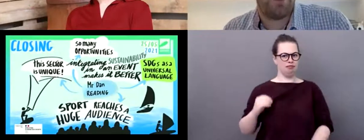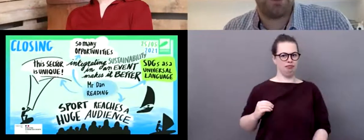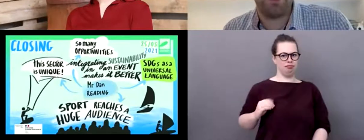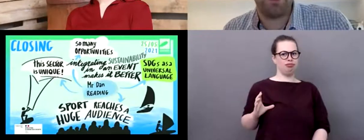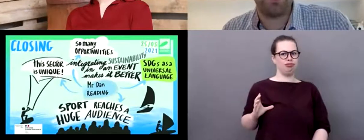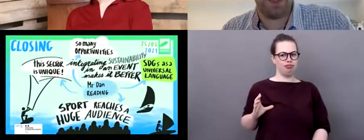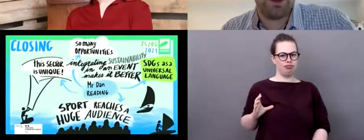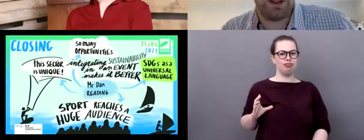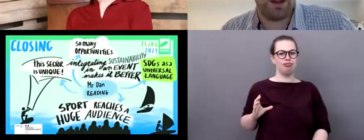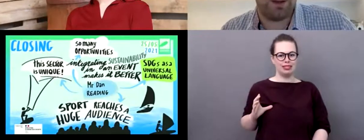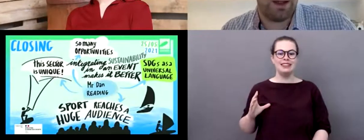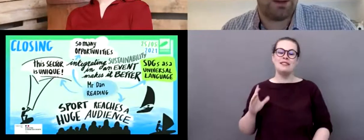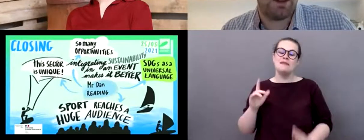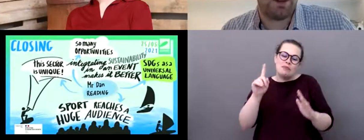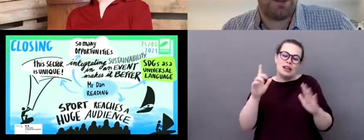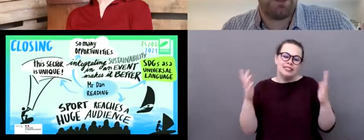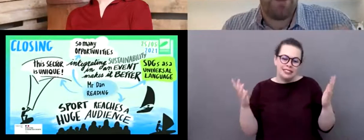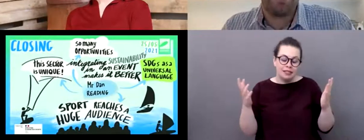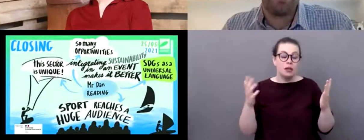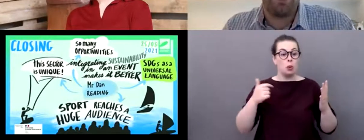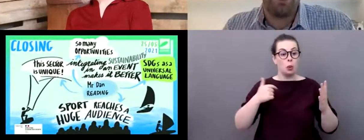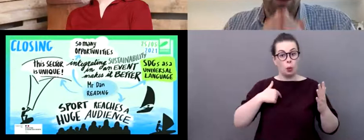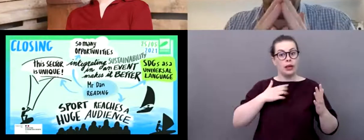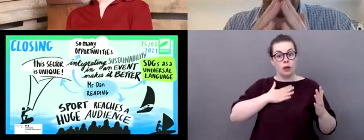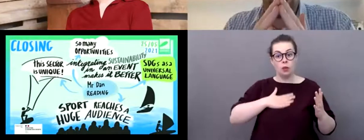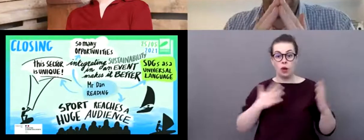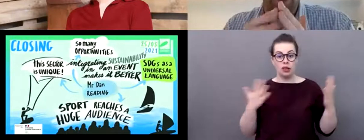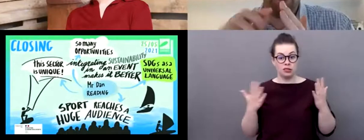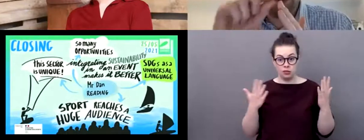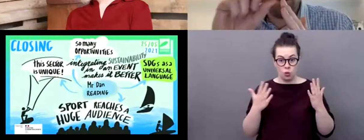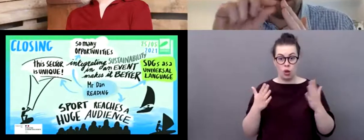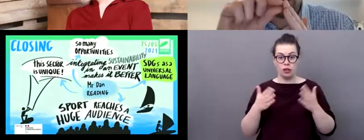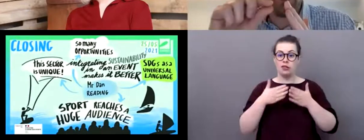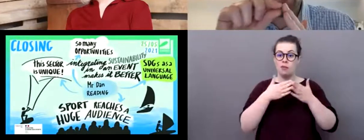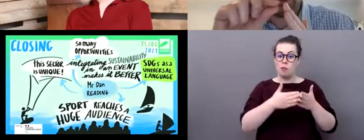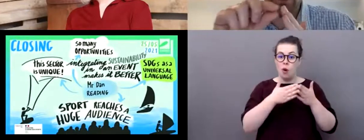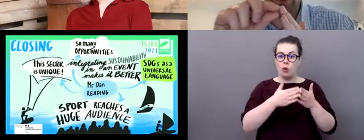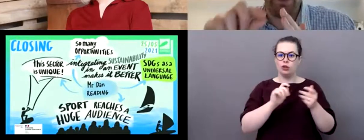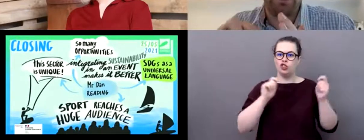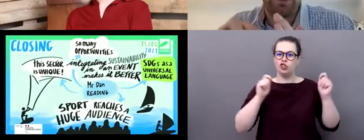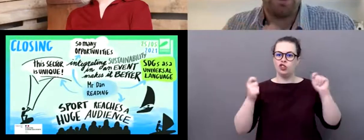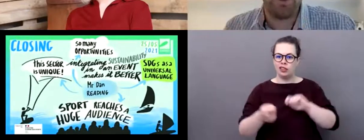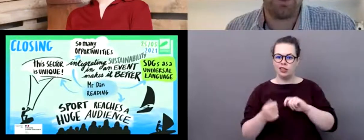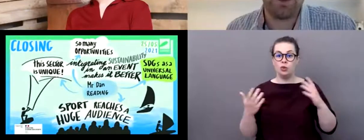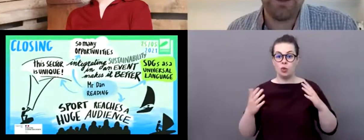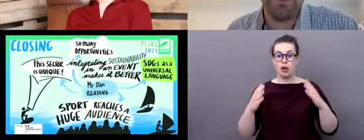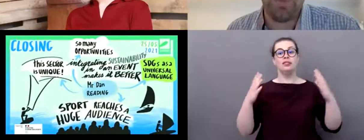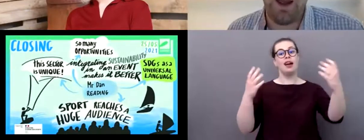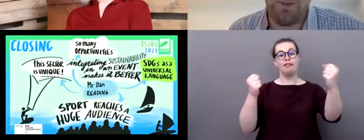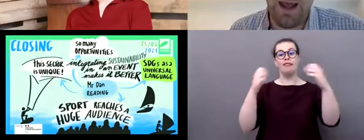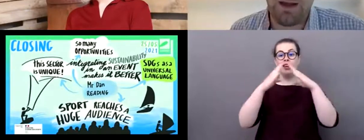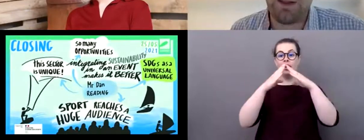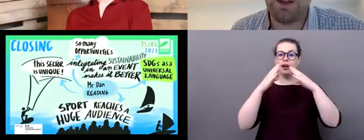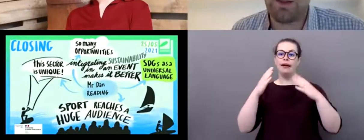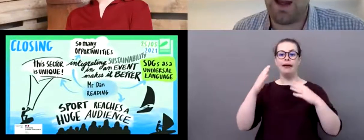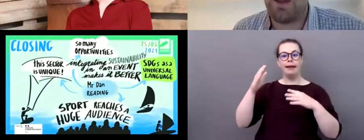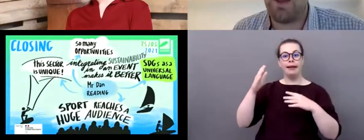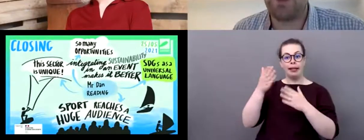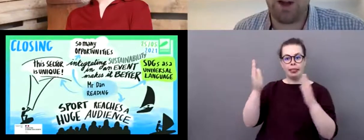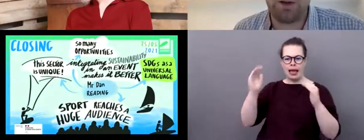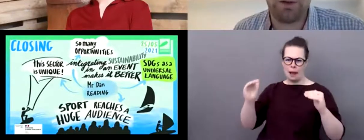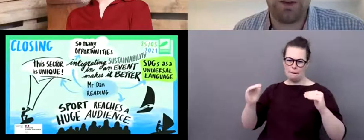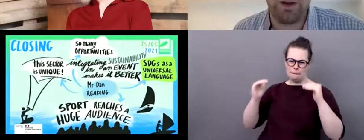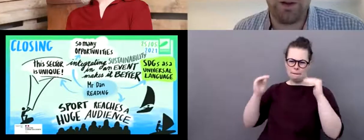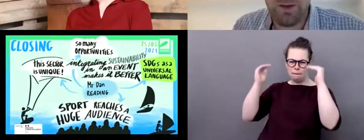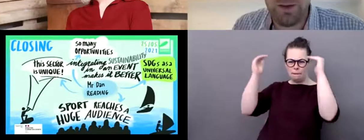effectively changing the industry based on that kind of pyramid, the boats used at the top end of the sport. Um, and I think that